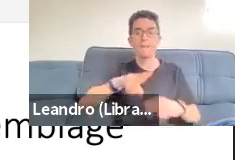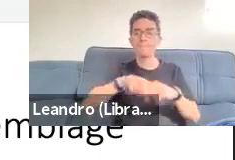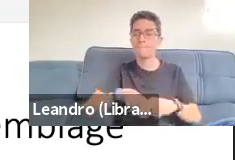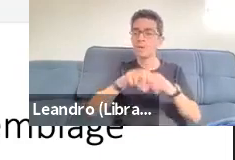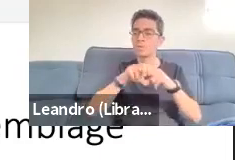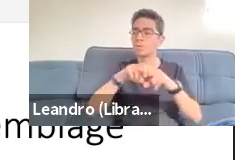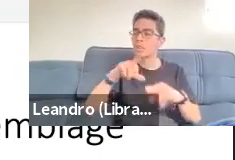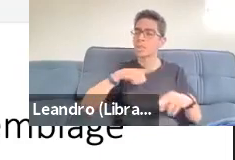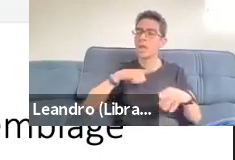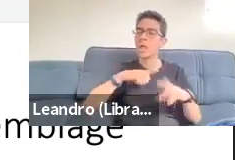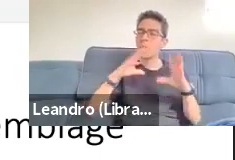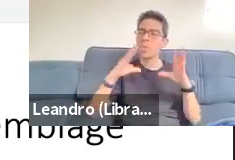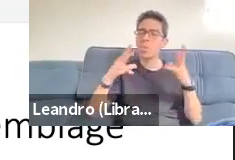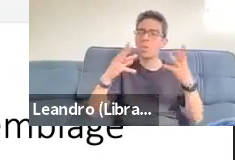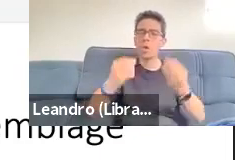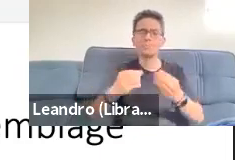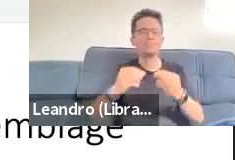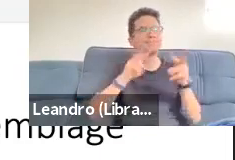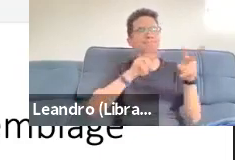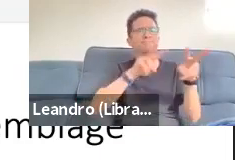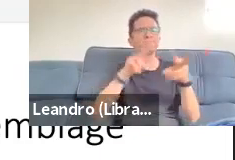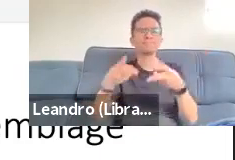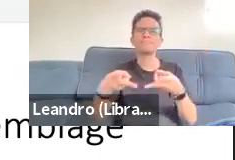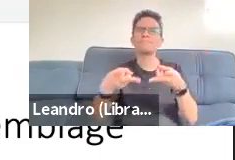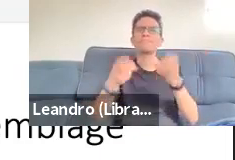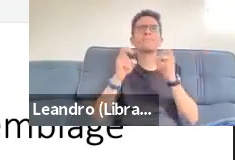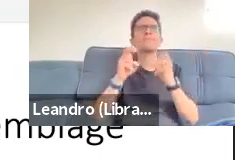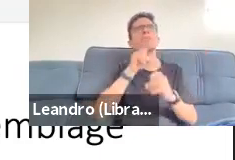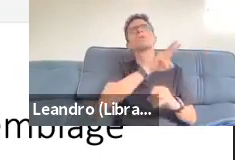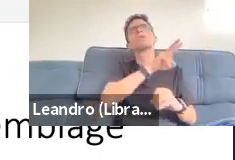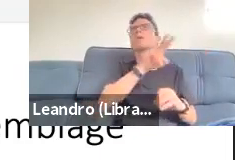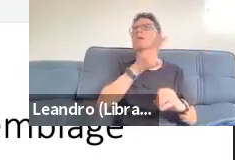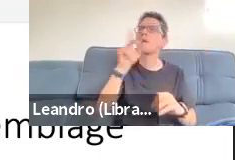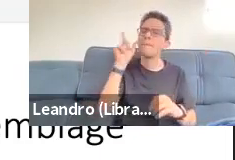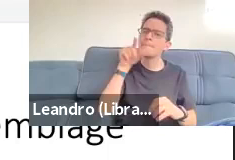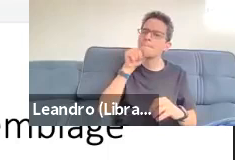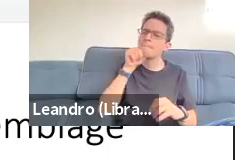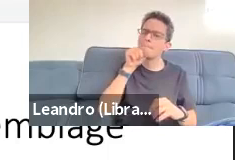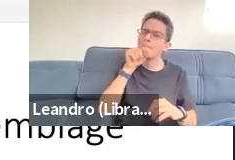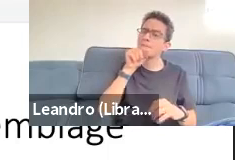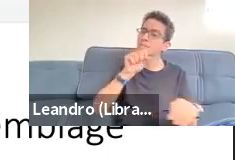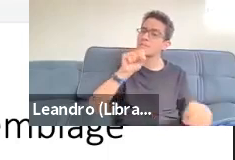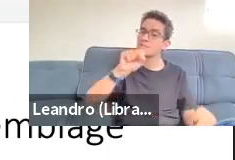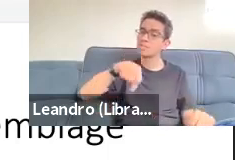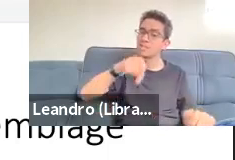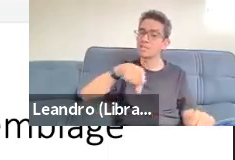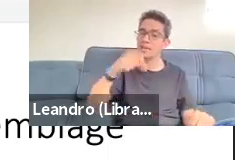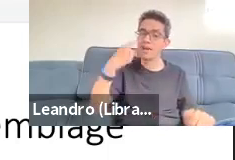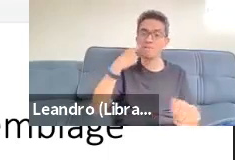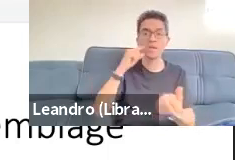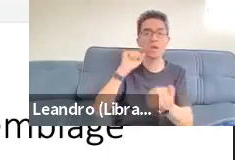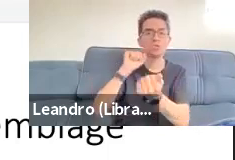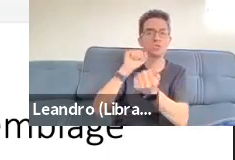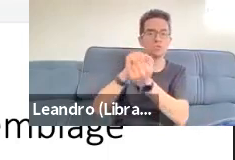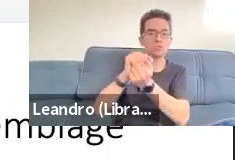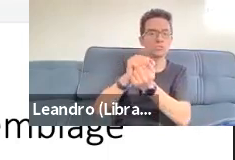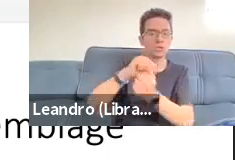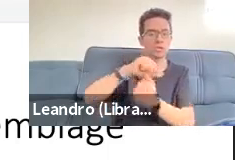lane, awaiting the starter's gun to begin, but are kind of mashed up together from the start in laminated assemblages.